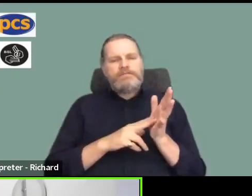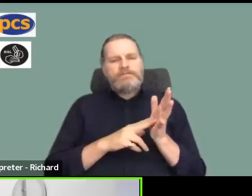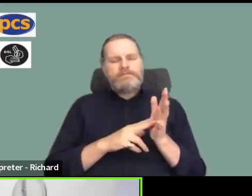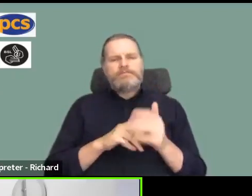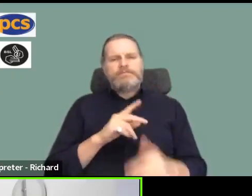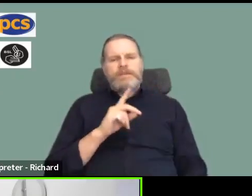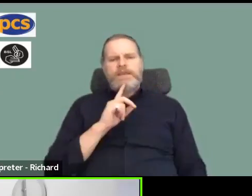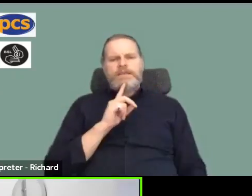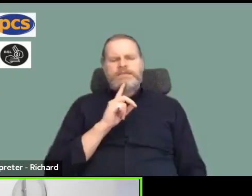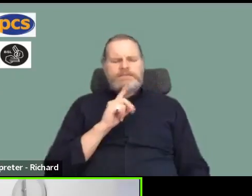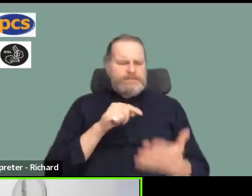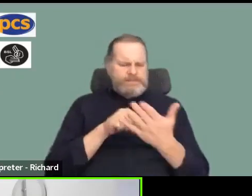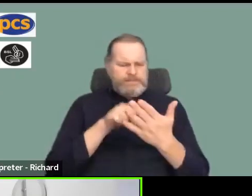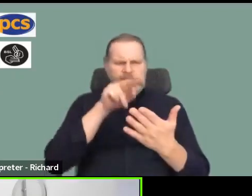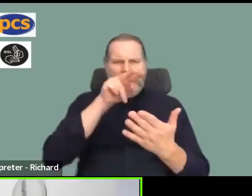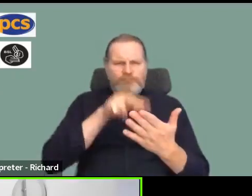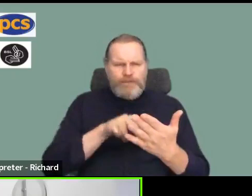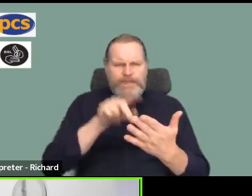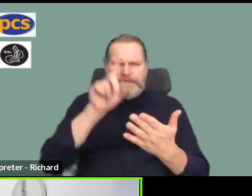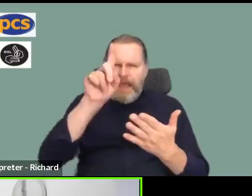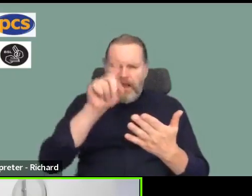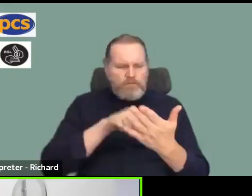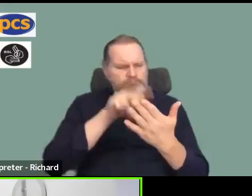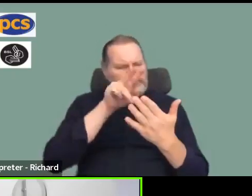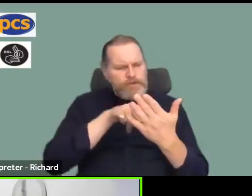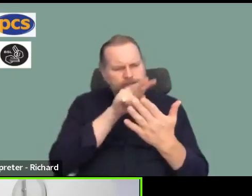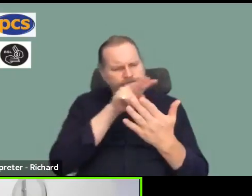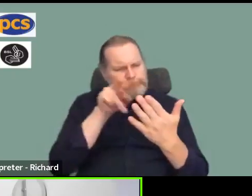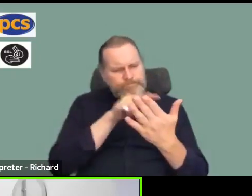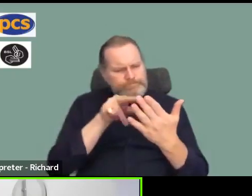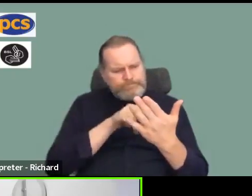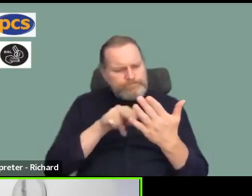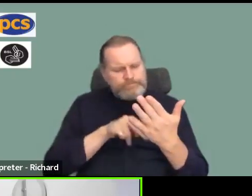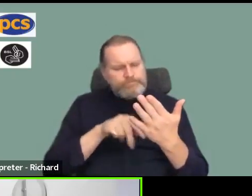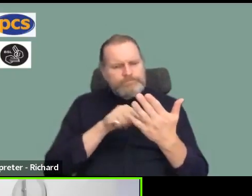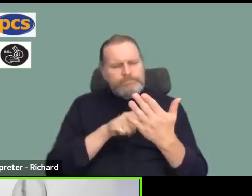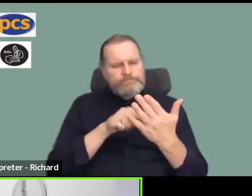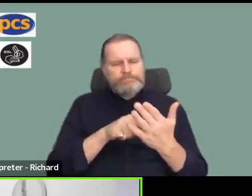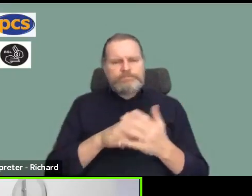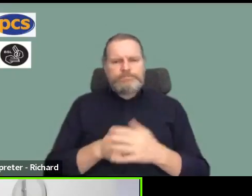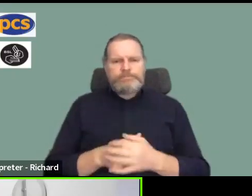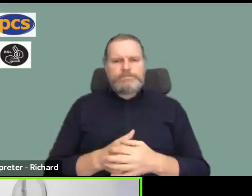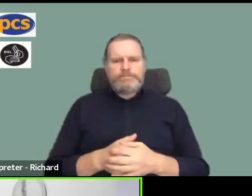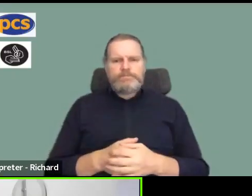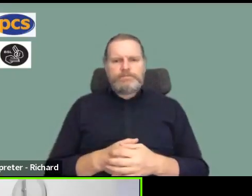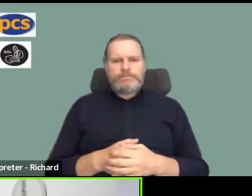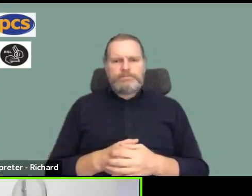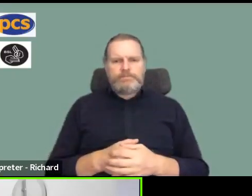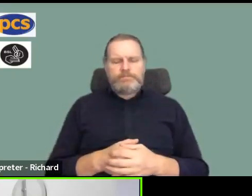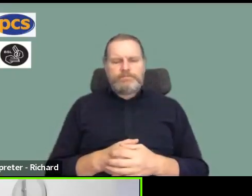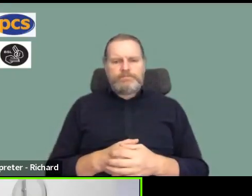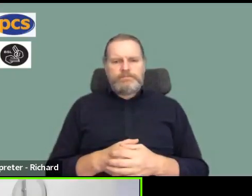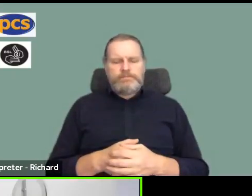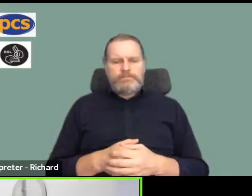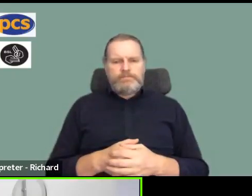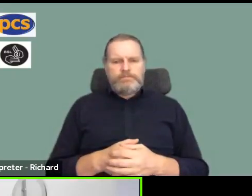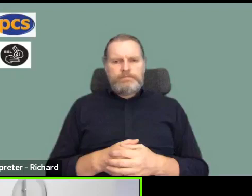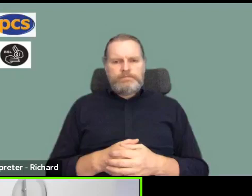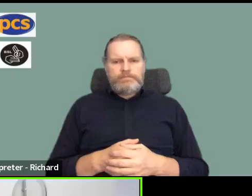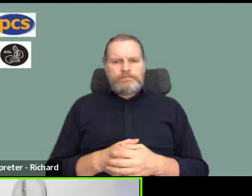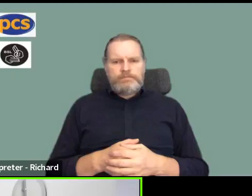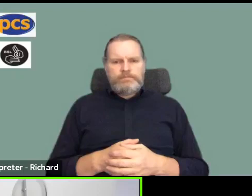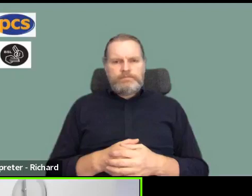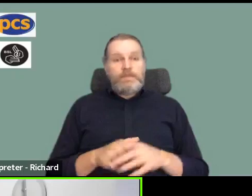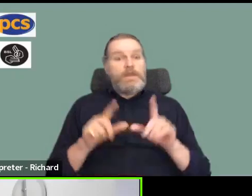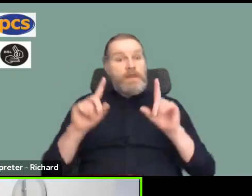I'm not very clear on the question, it's not very clear, but postal ballot members will complete the vote, but will they put it in the post box?